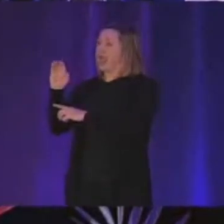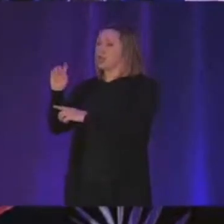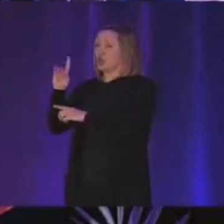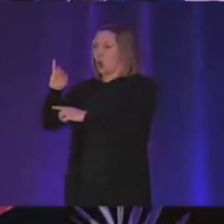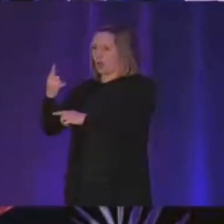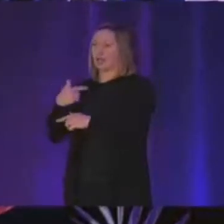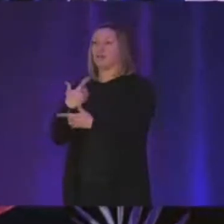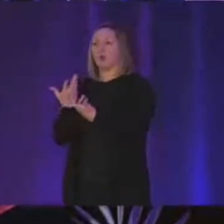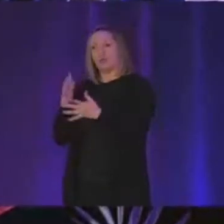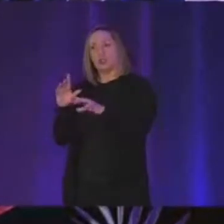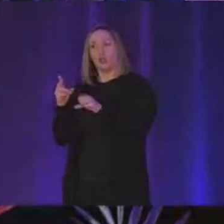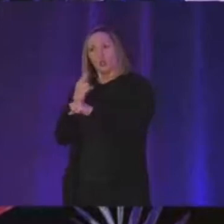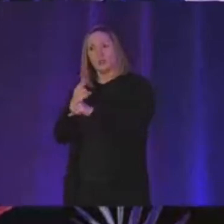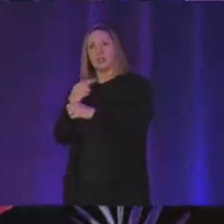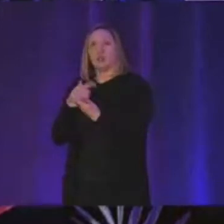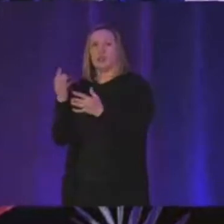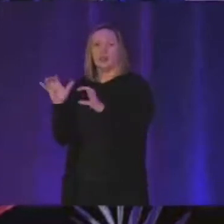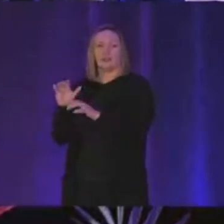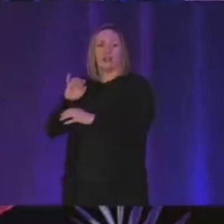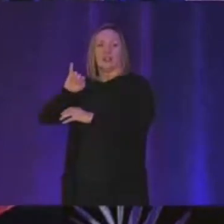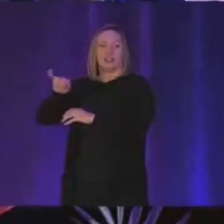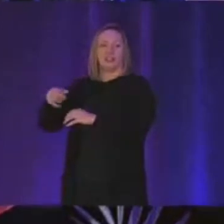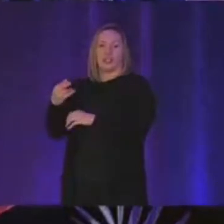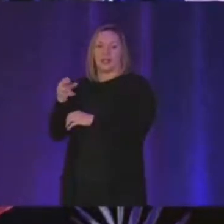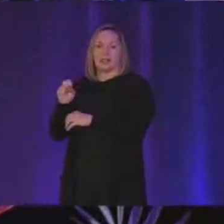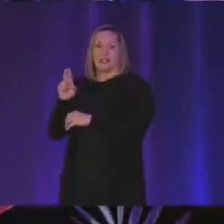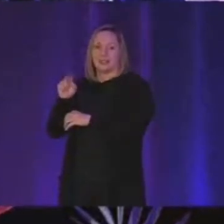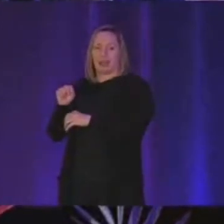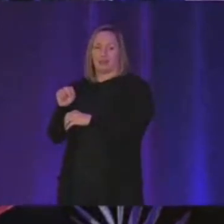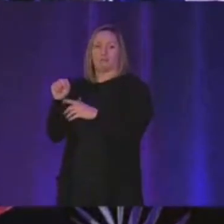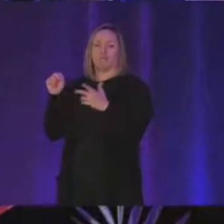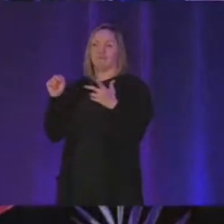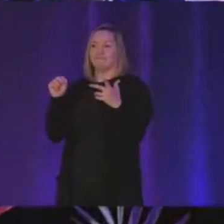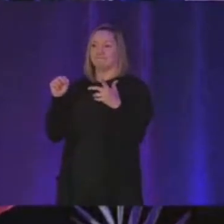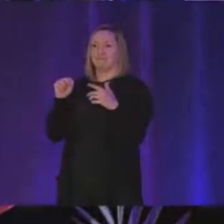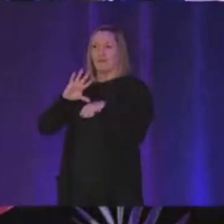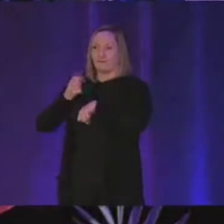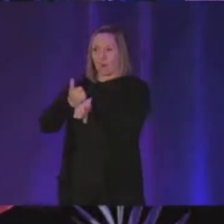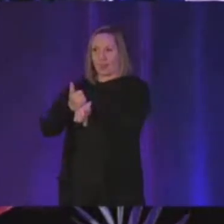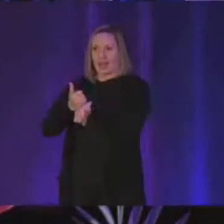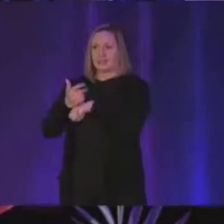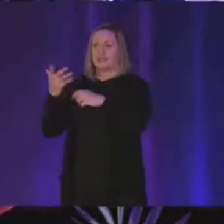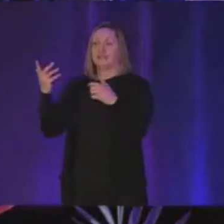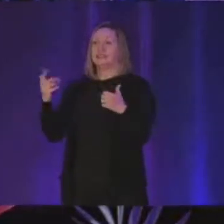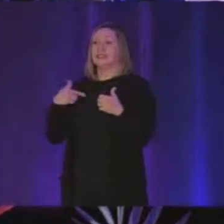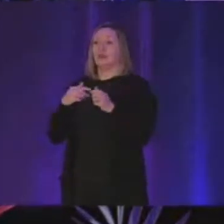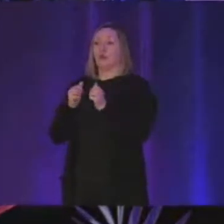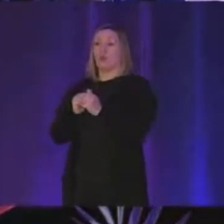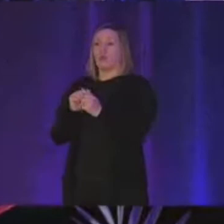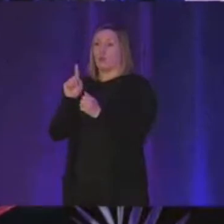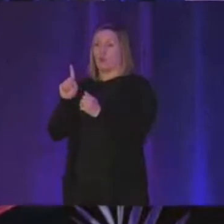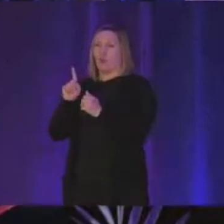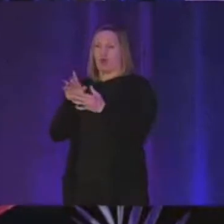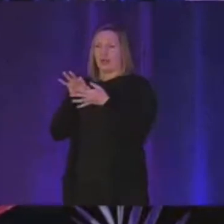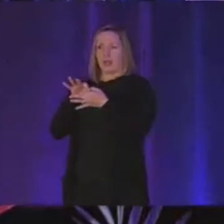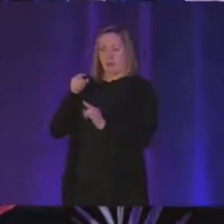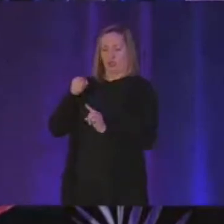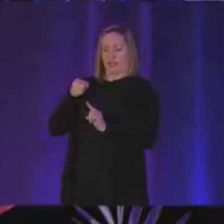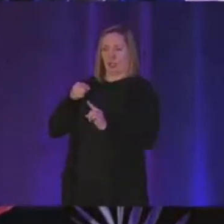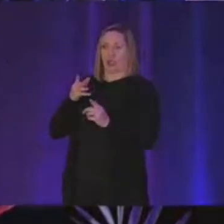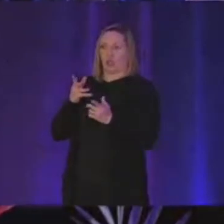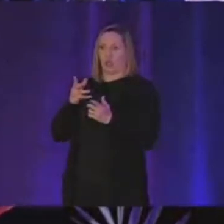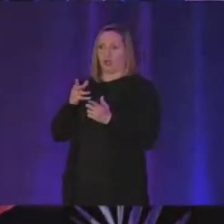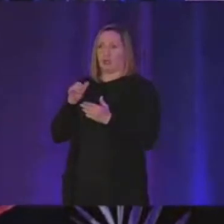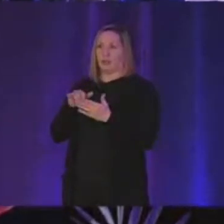think of this as like basically a json format and uh and with one particular it is that